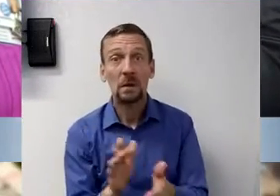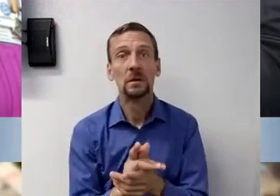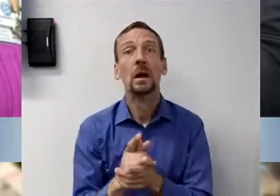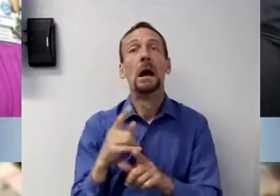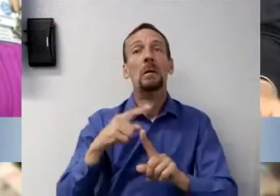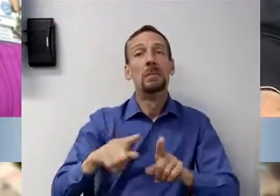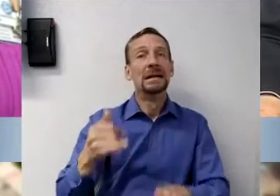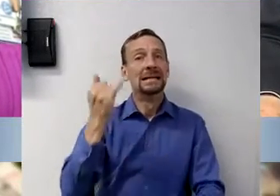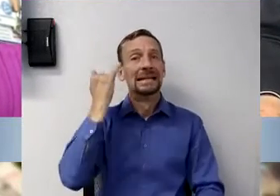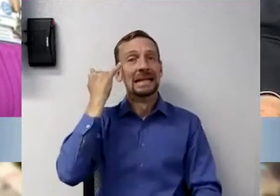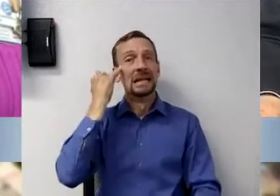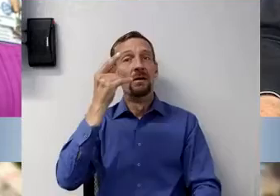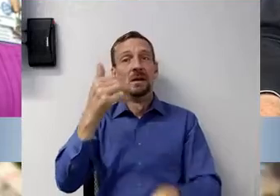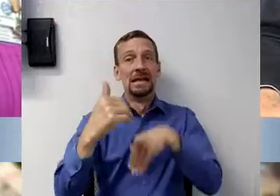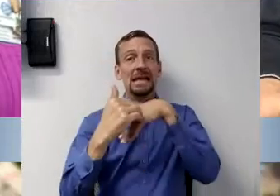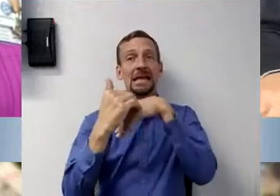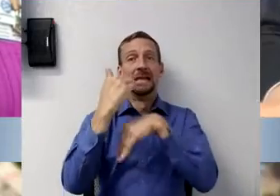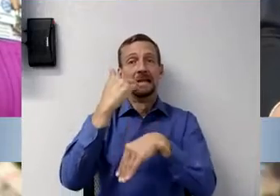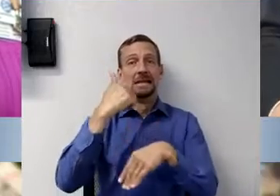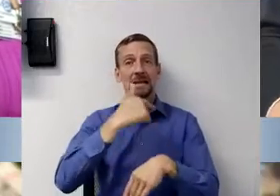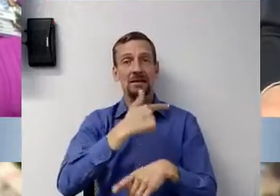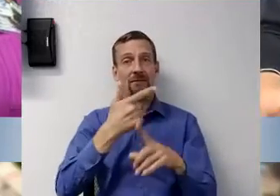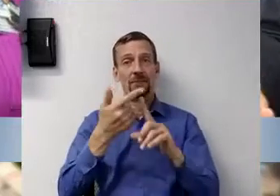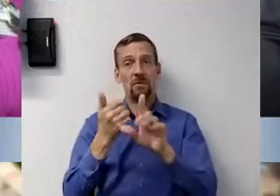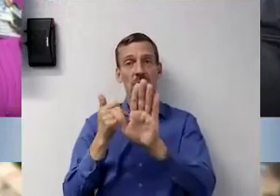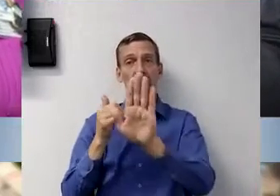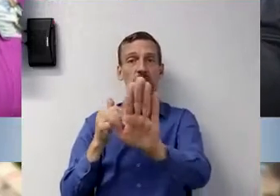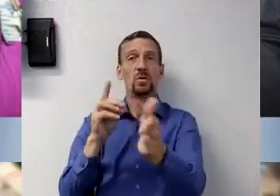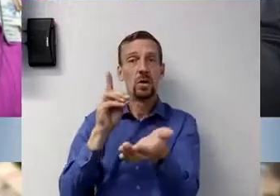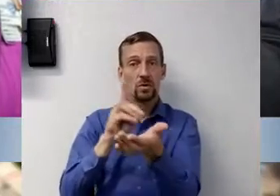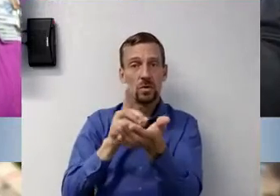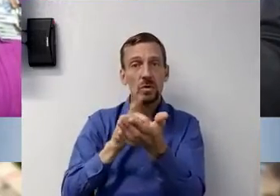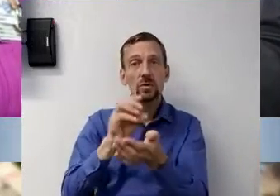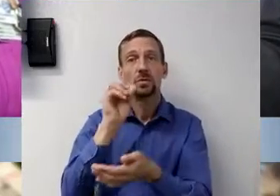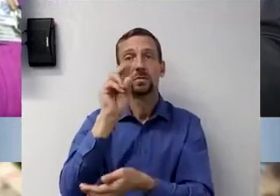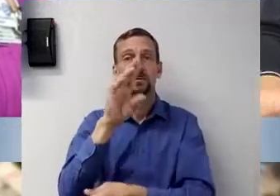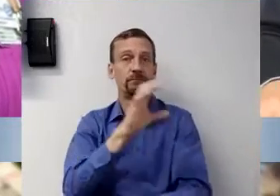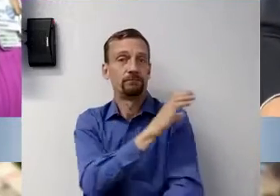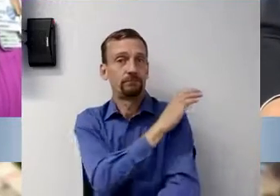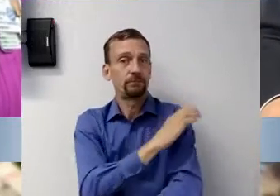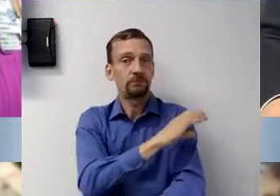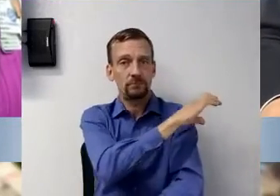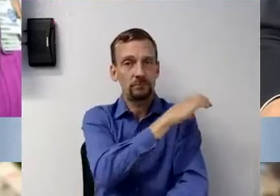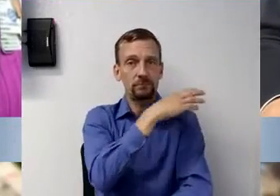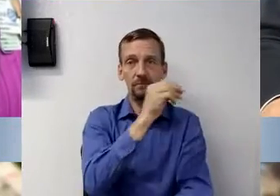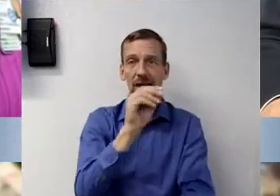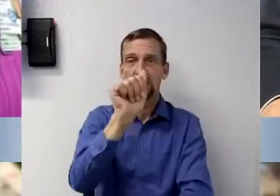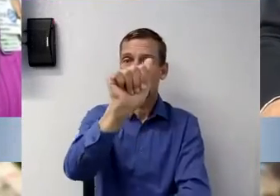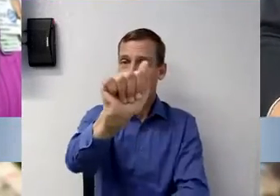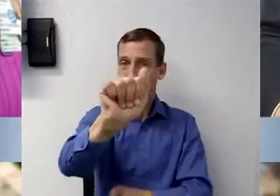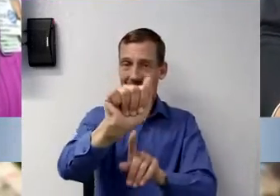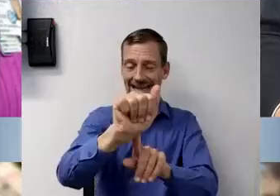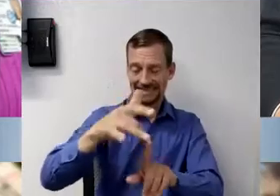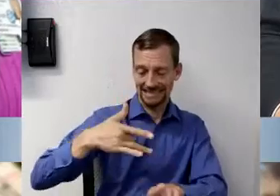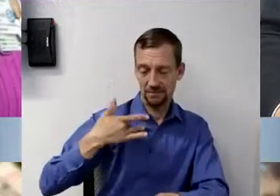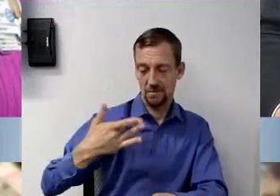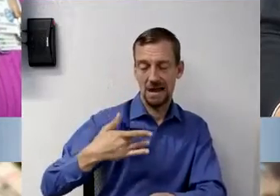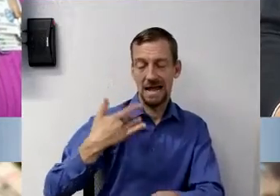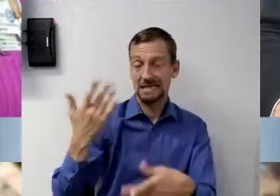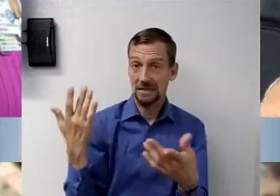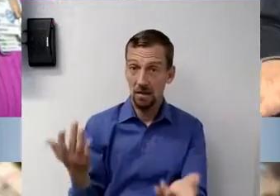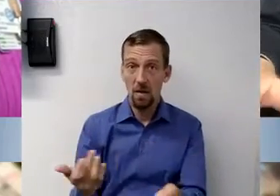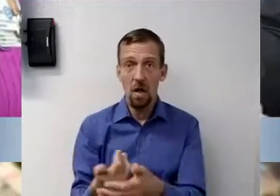but if you are sent to us by your physician or by a clinic, and you're asymptomatic, um,